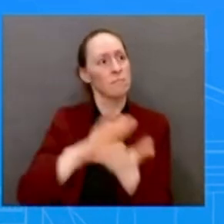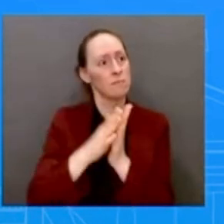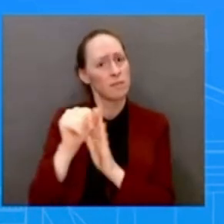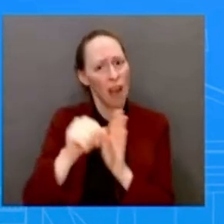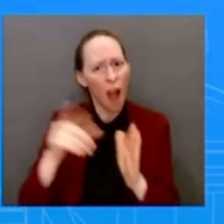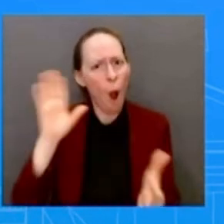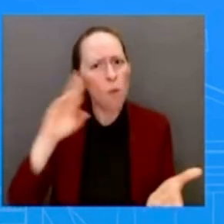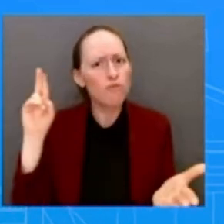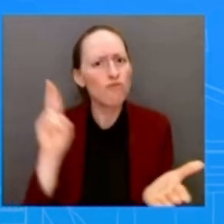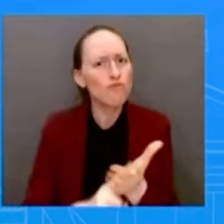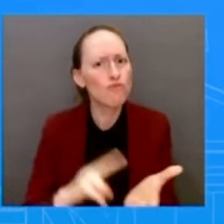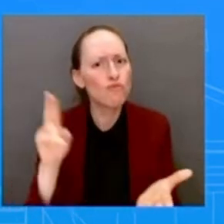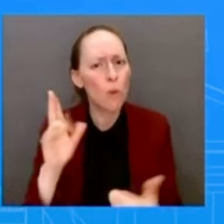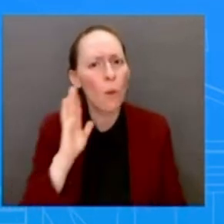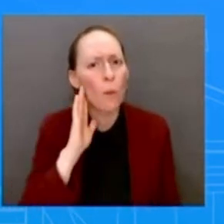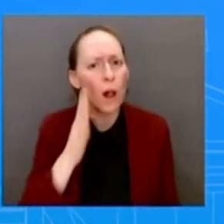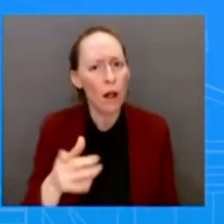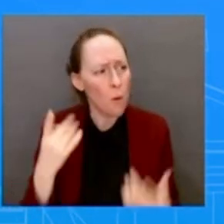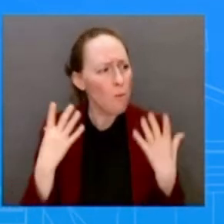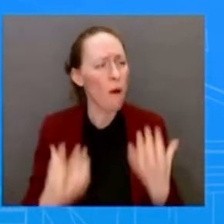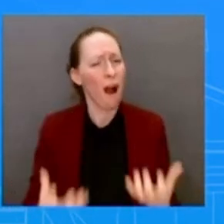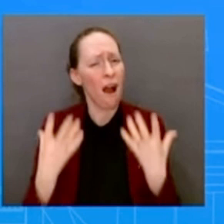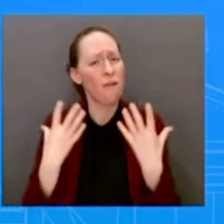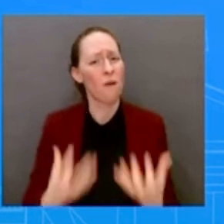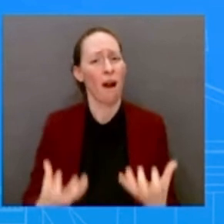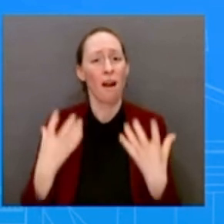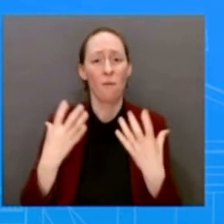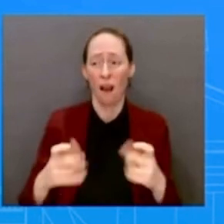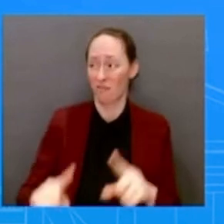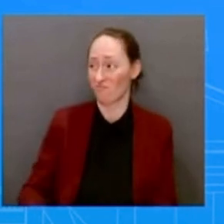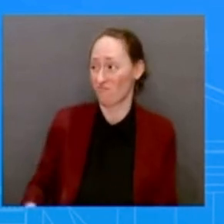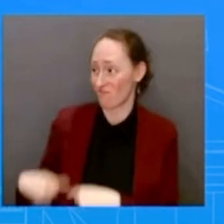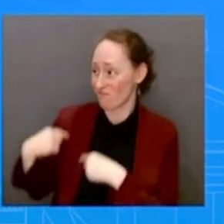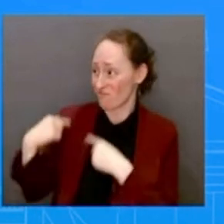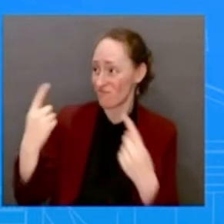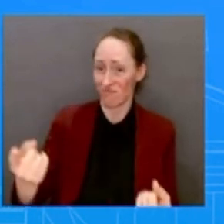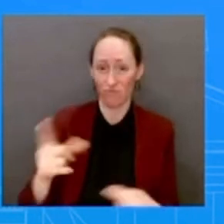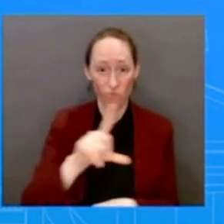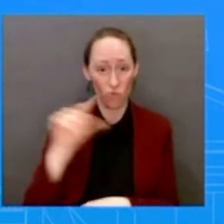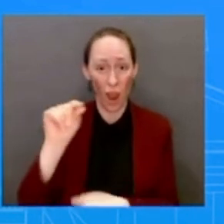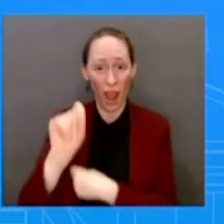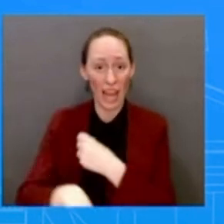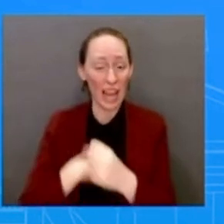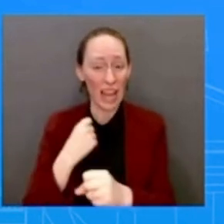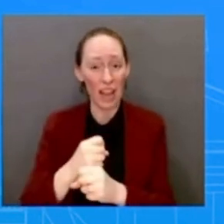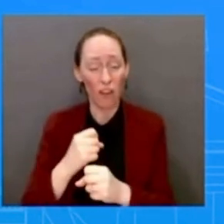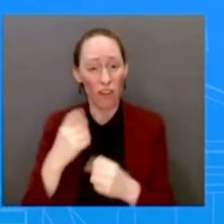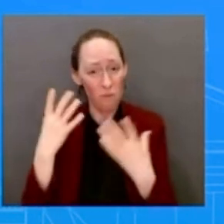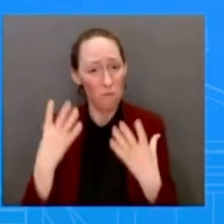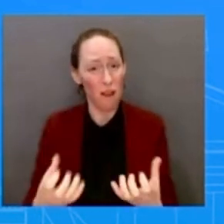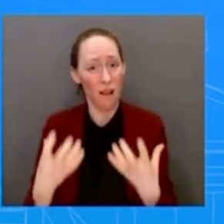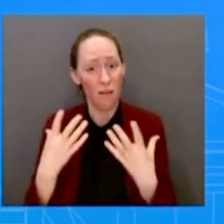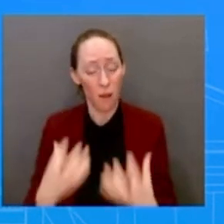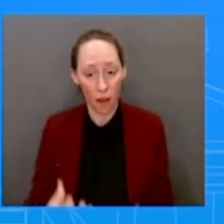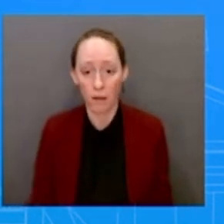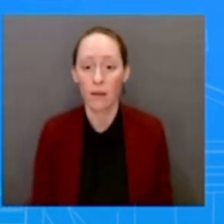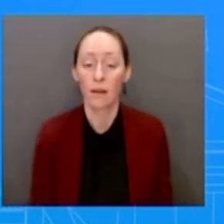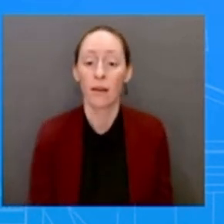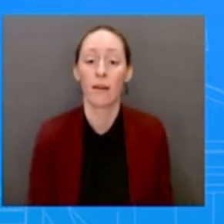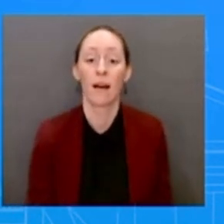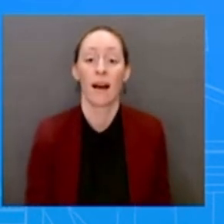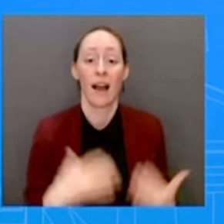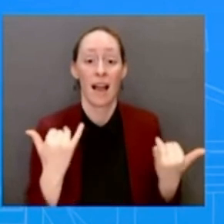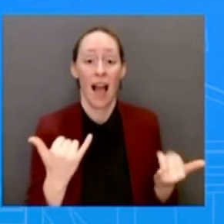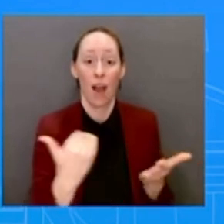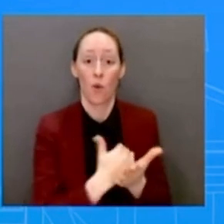you know, vetoing the bill headed to his desk now won't make D.C. a state. And so, those are the things that the President has